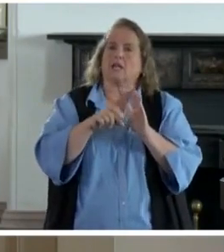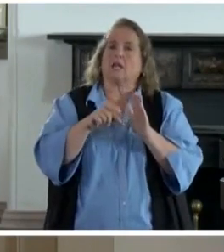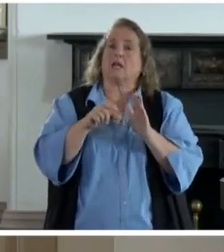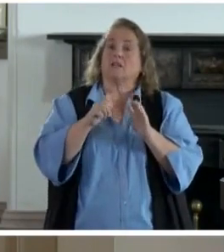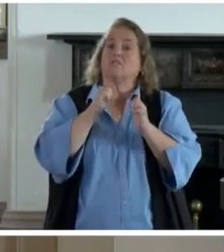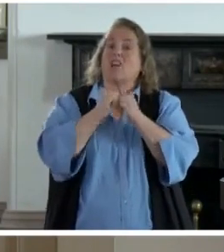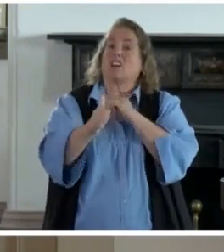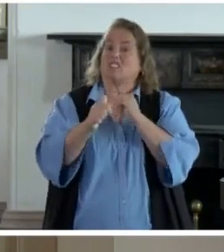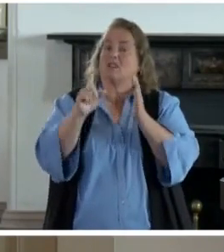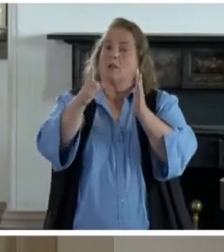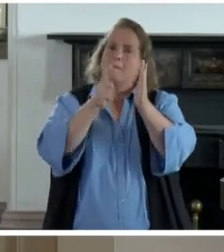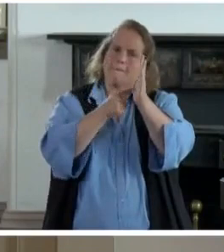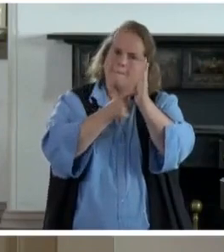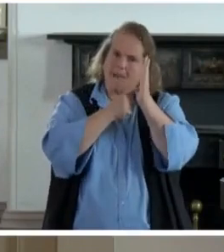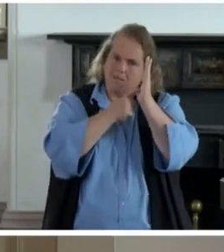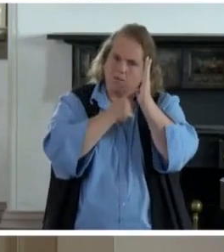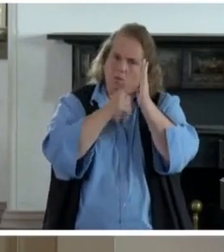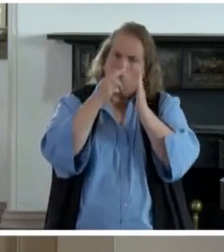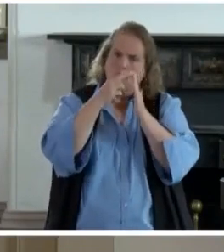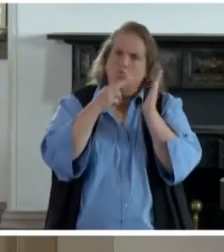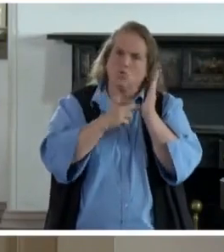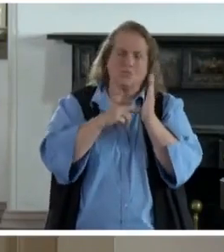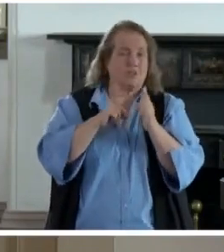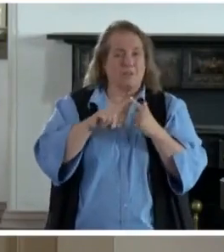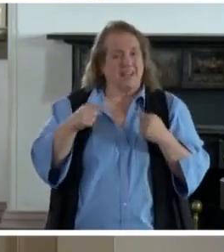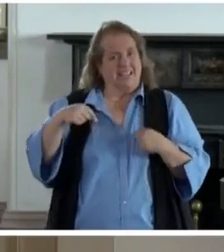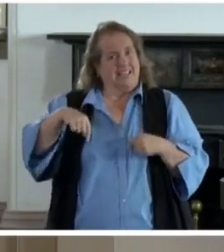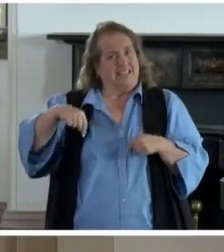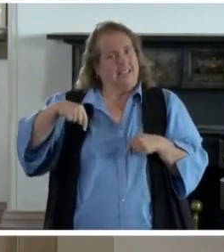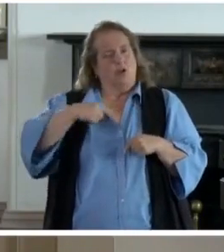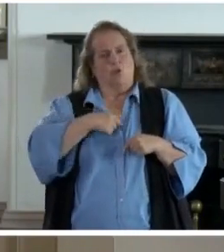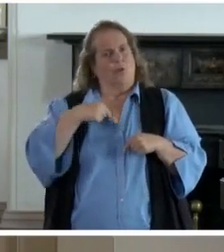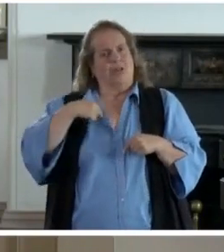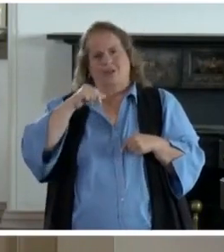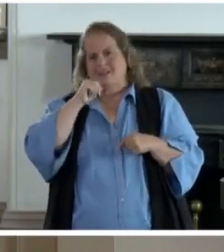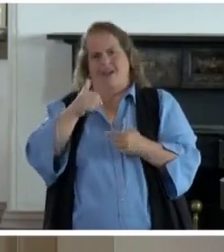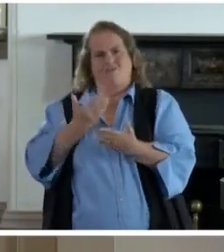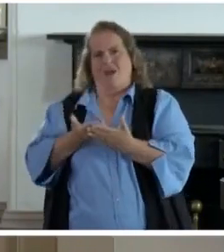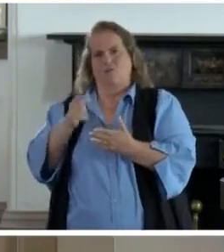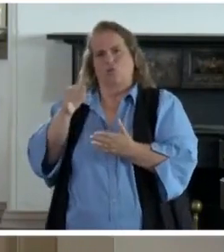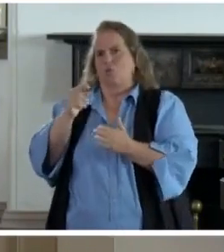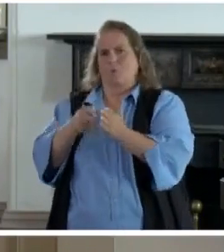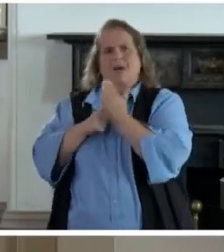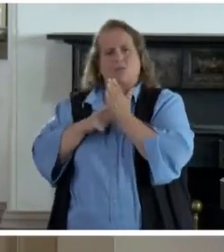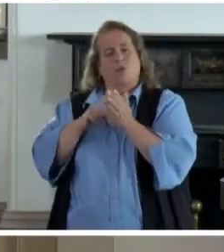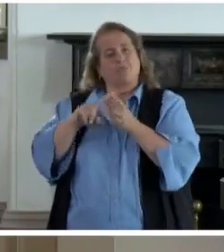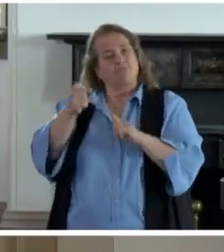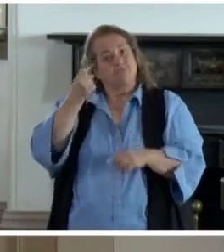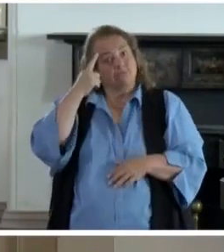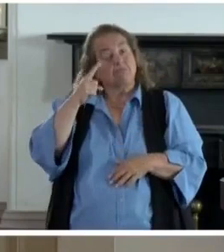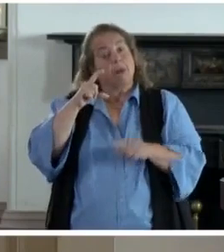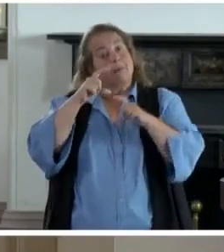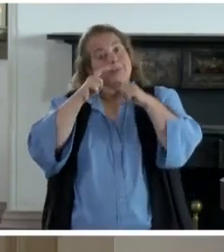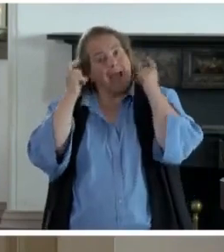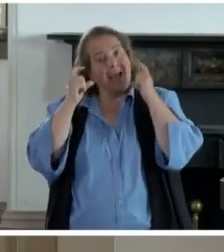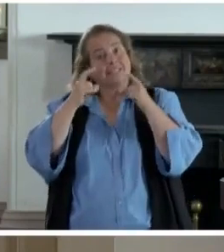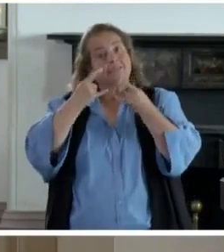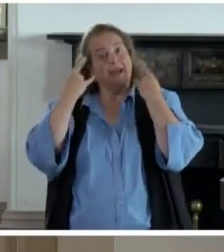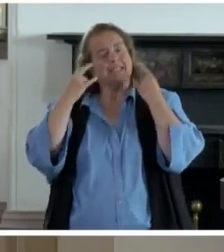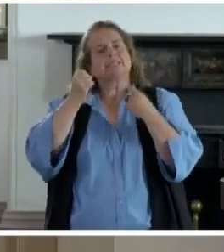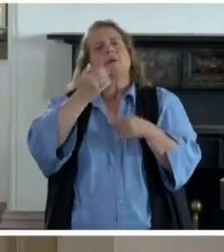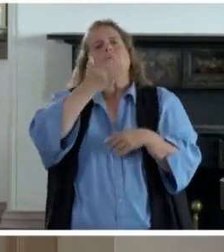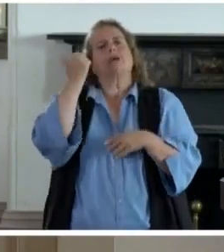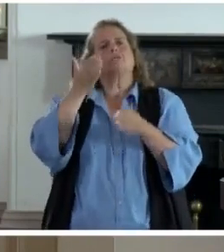And while we are not there yet, understand that a mask is the best way to show that you care about other people.